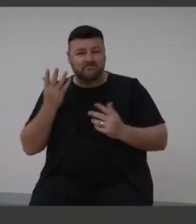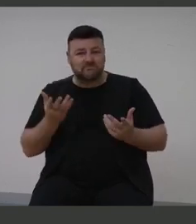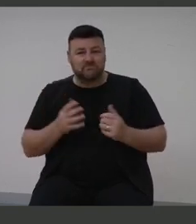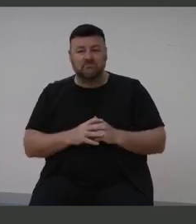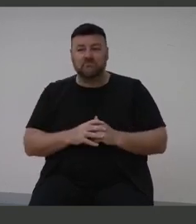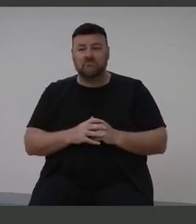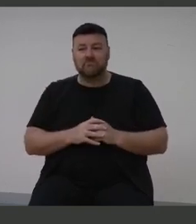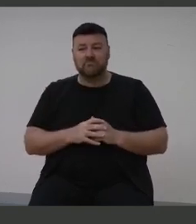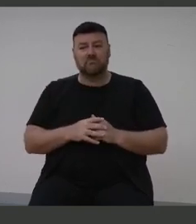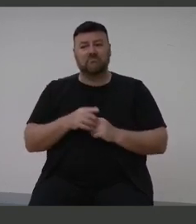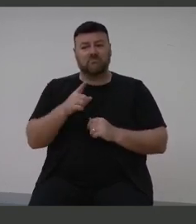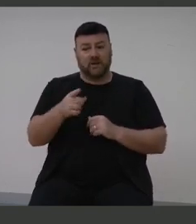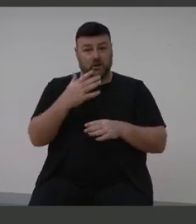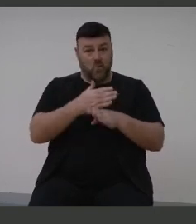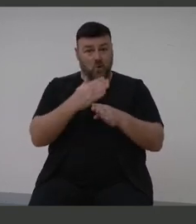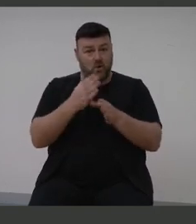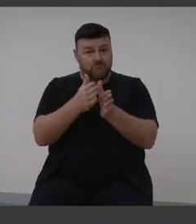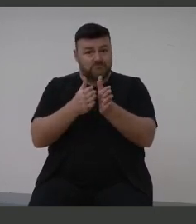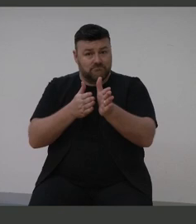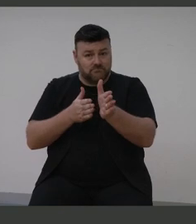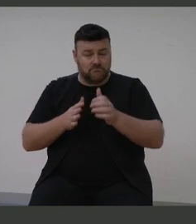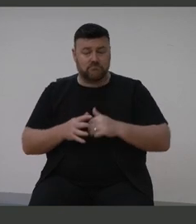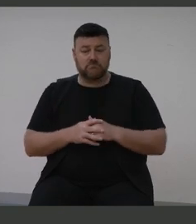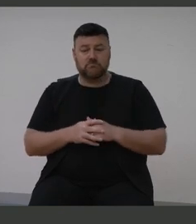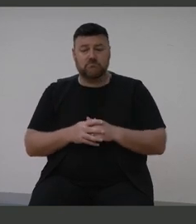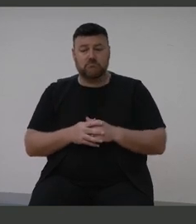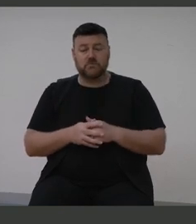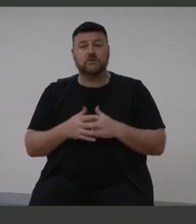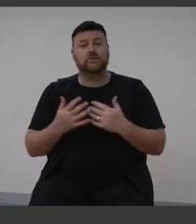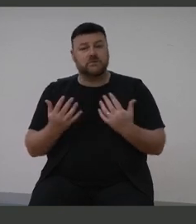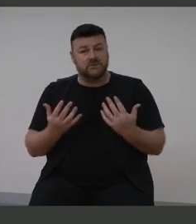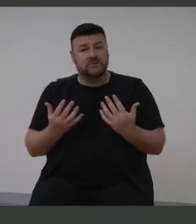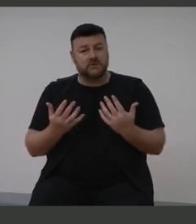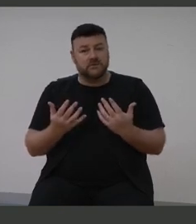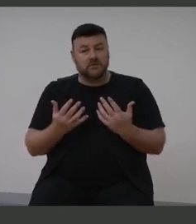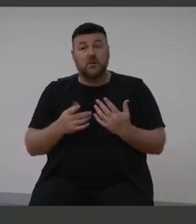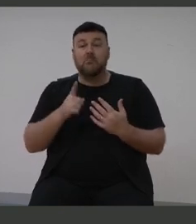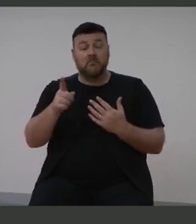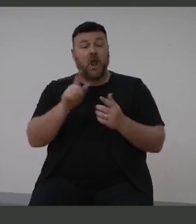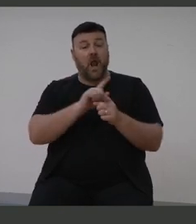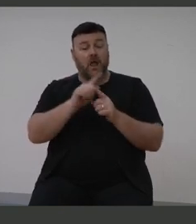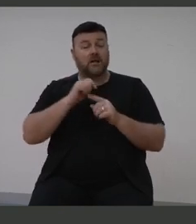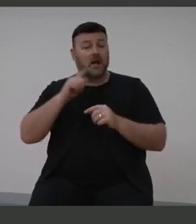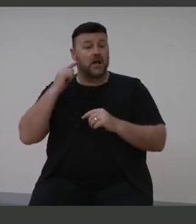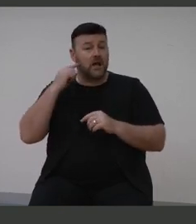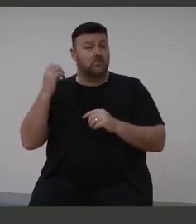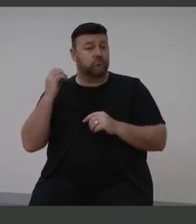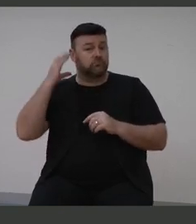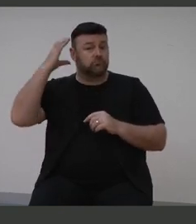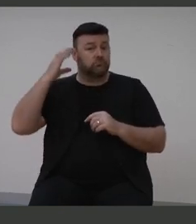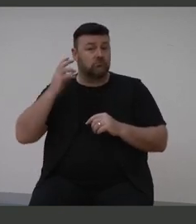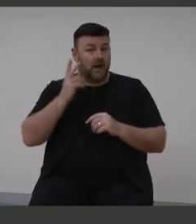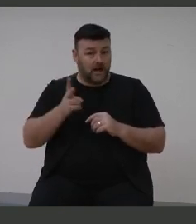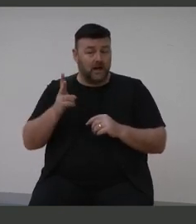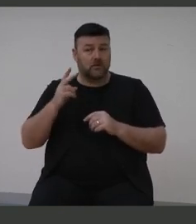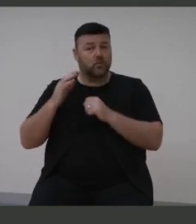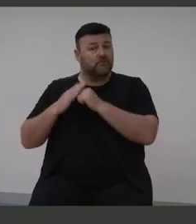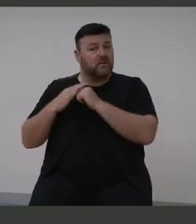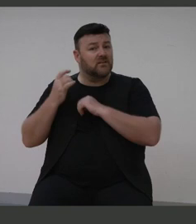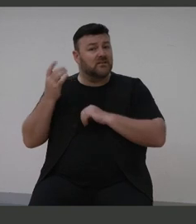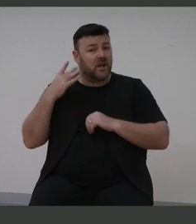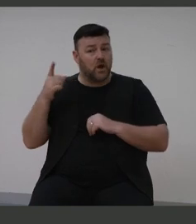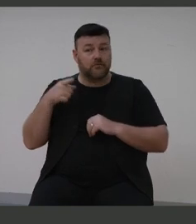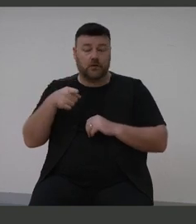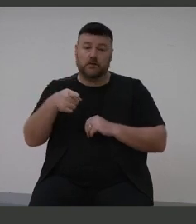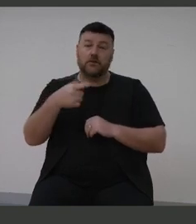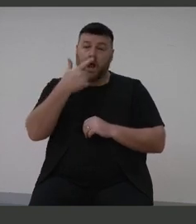That suffered for a little bit. But then when his hearing came back naturally and, you know, had the opportunity to repair itself, I thought he's